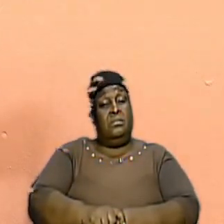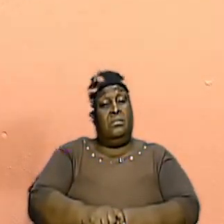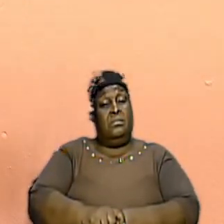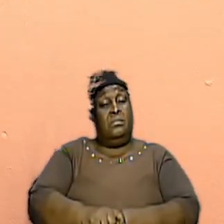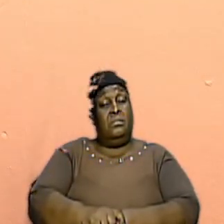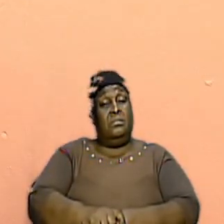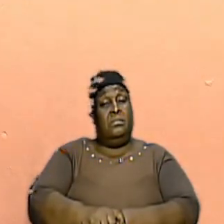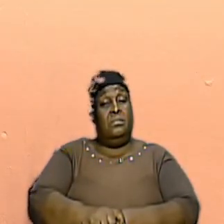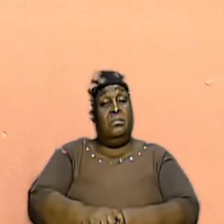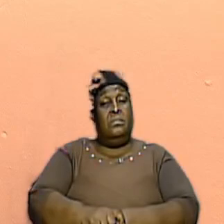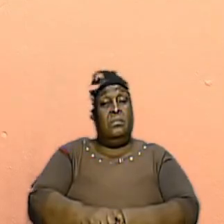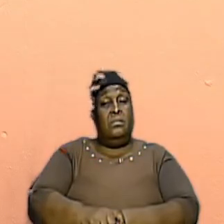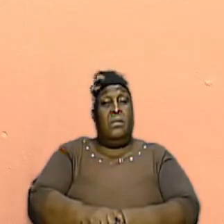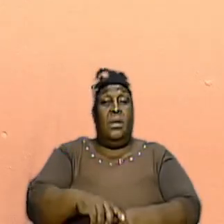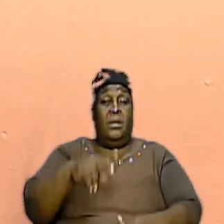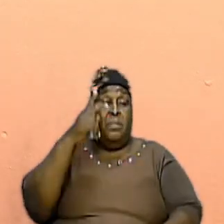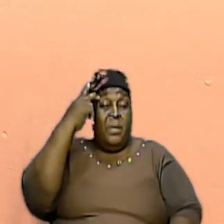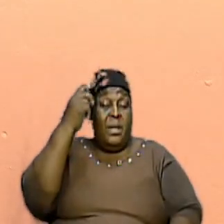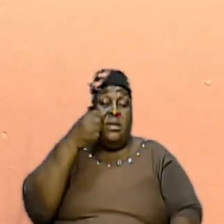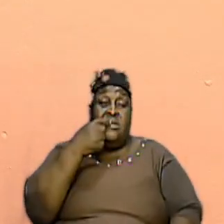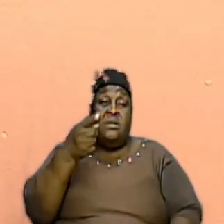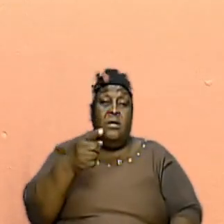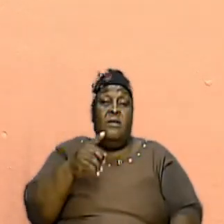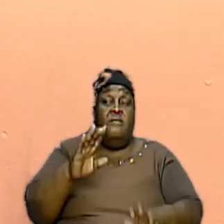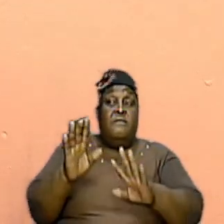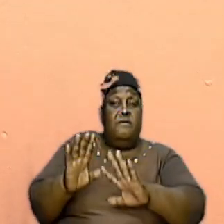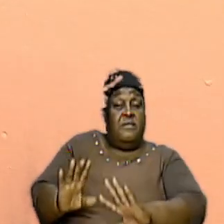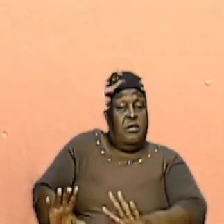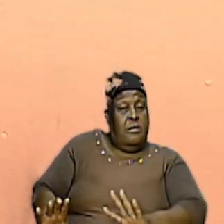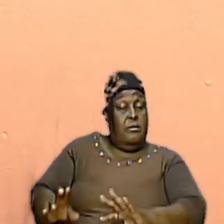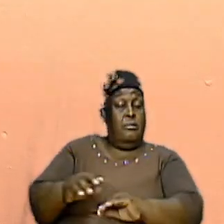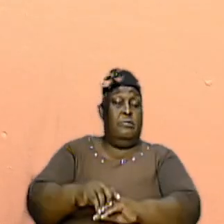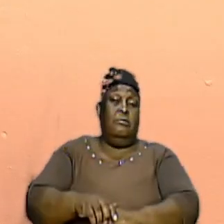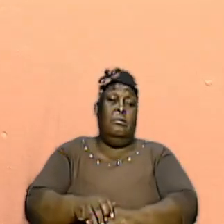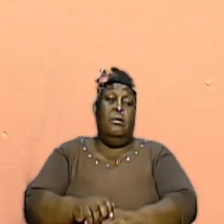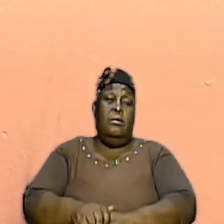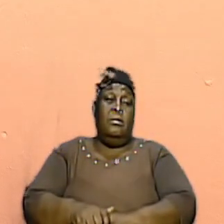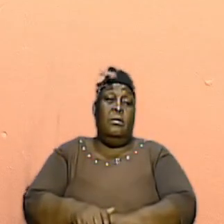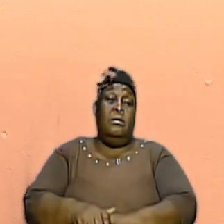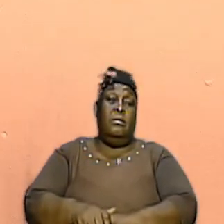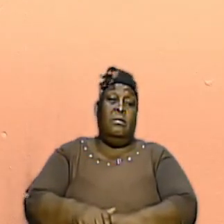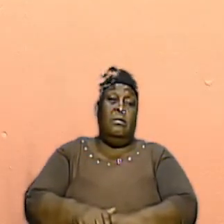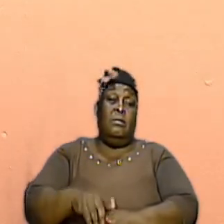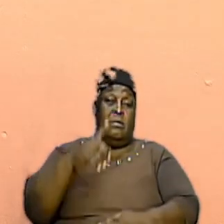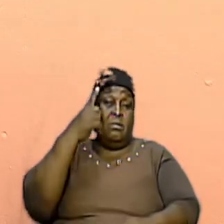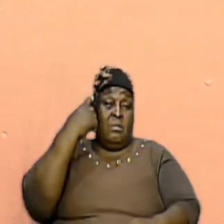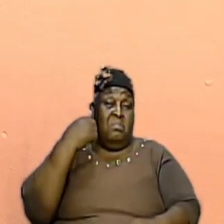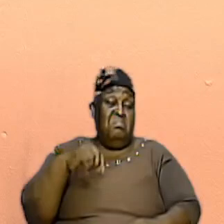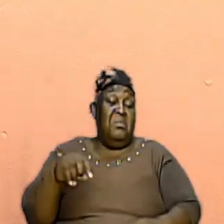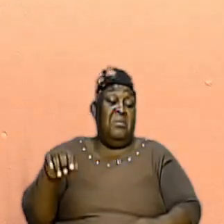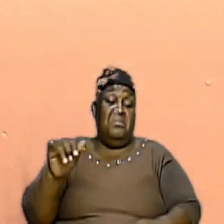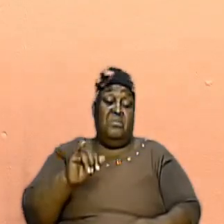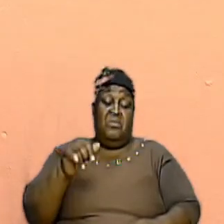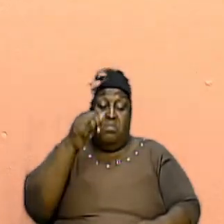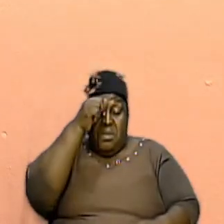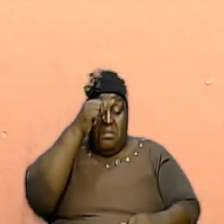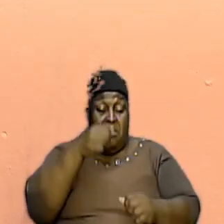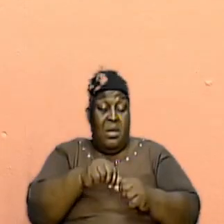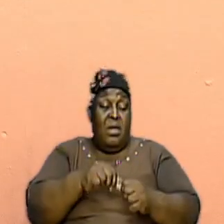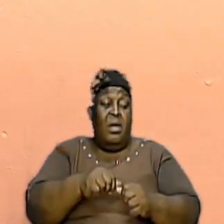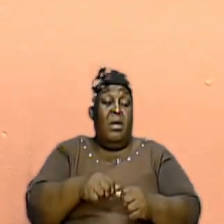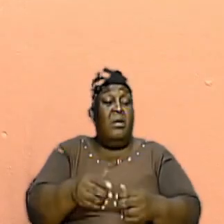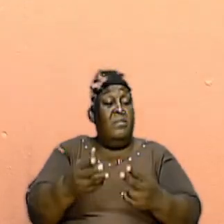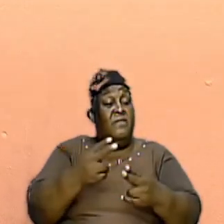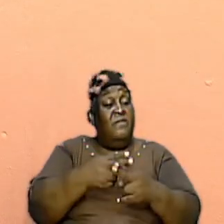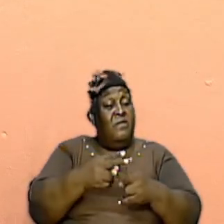Land And He Saying Let Us Fear Let We Fall Short Because We